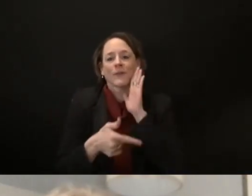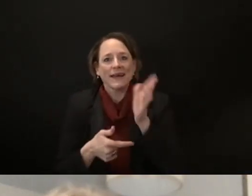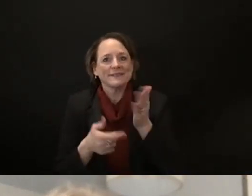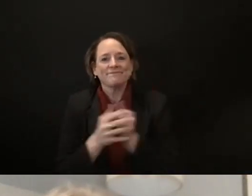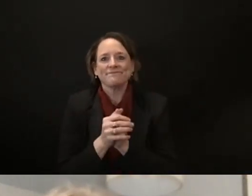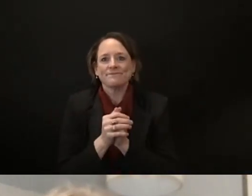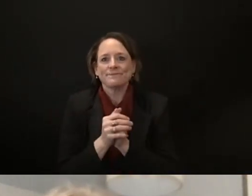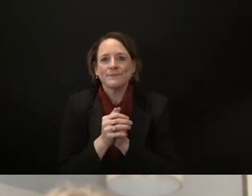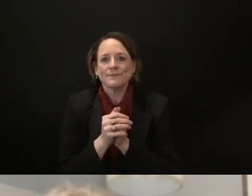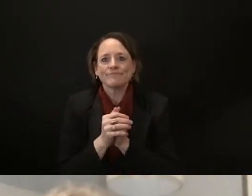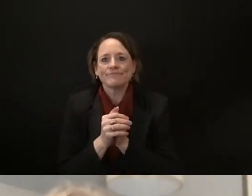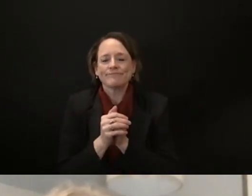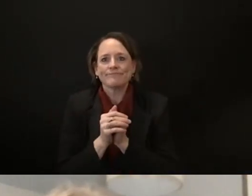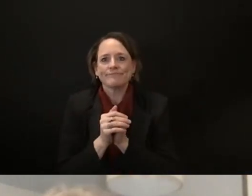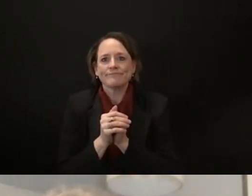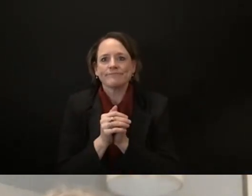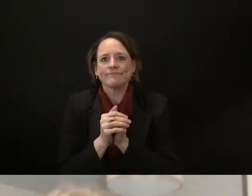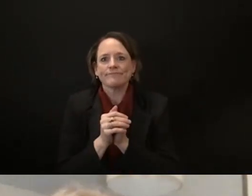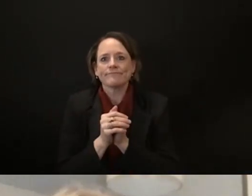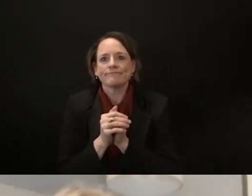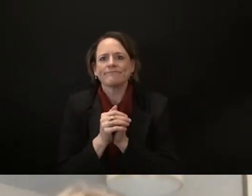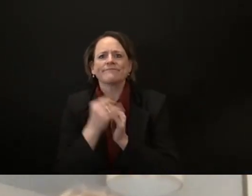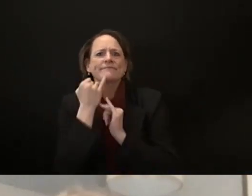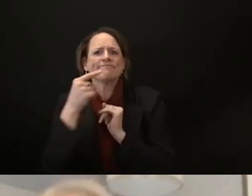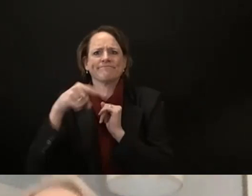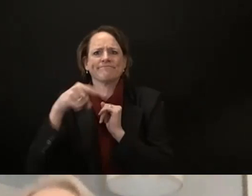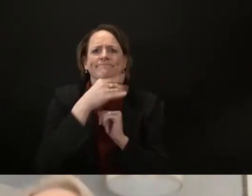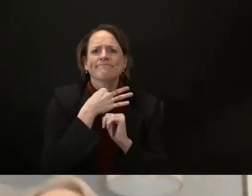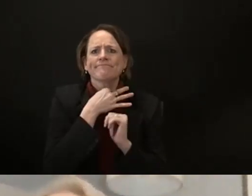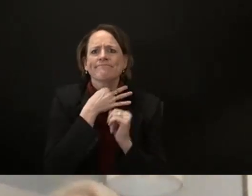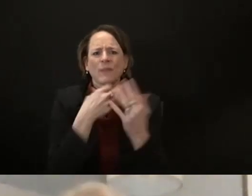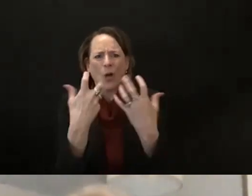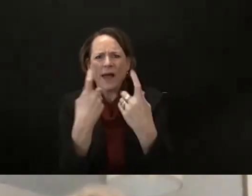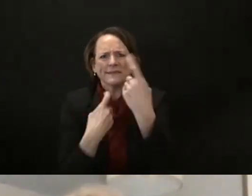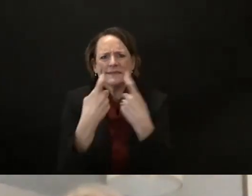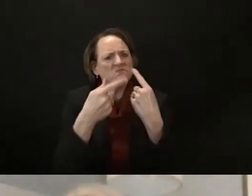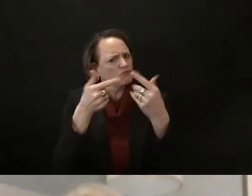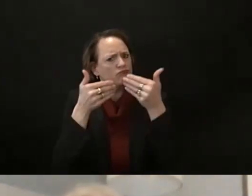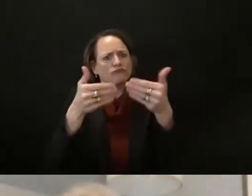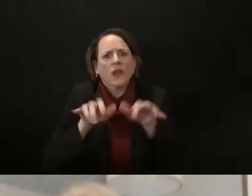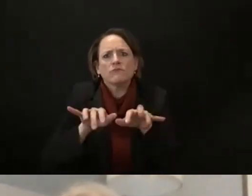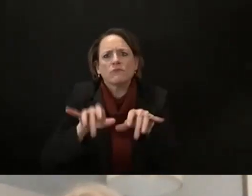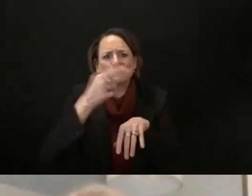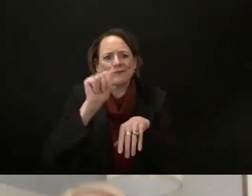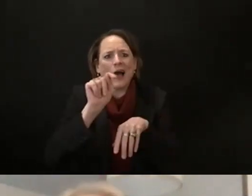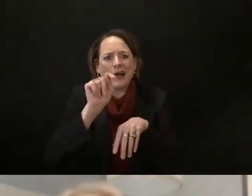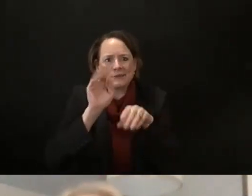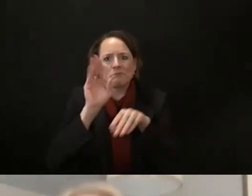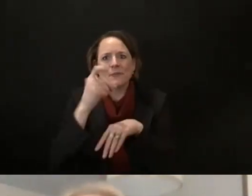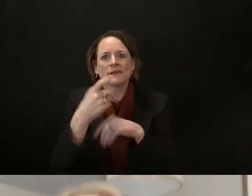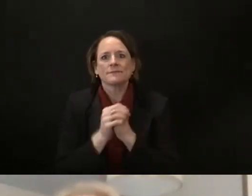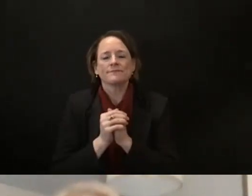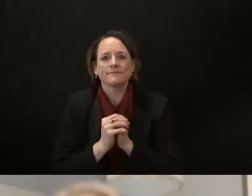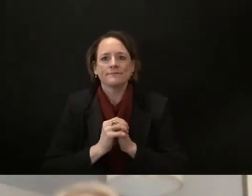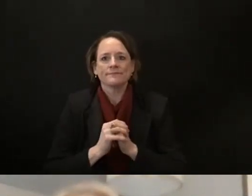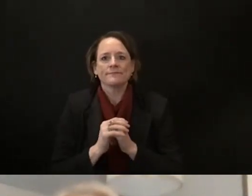I will start off by saying as with all the other virtual town halls that we've done we took the questions in advance just to